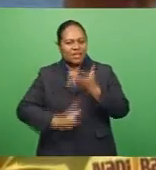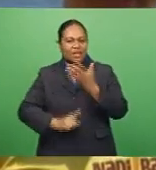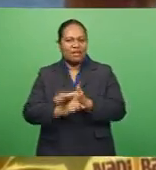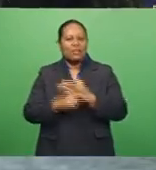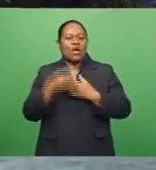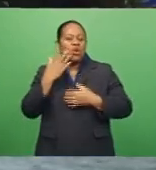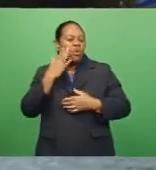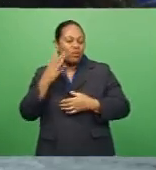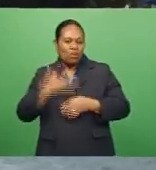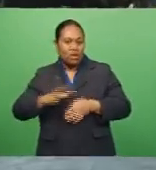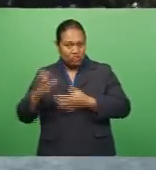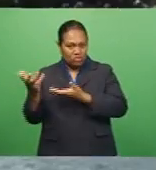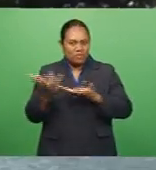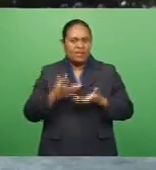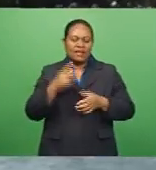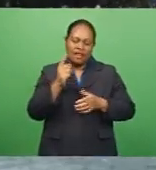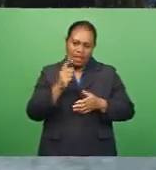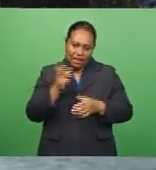trying to bring it here again.